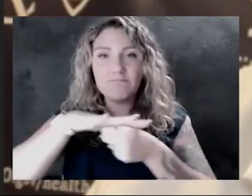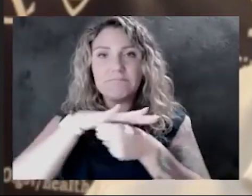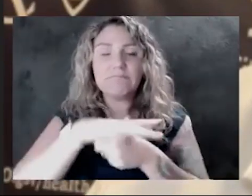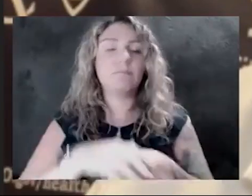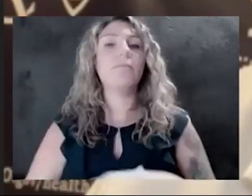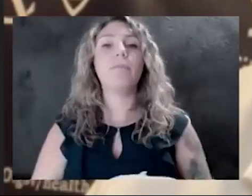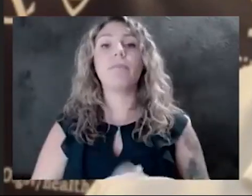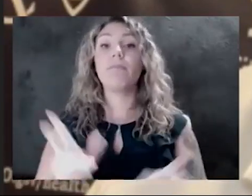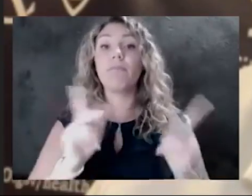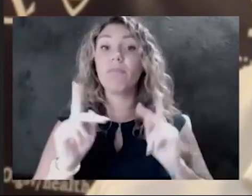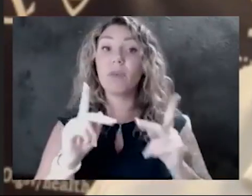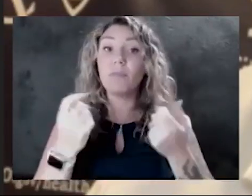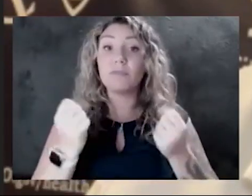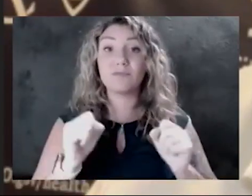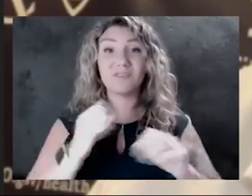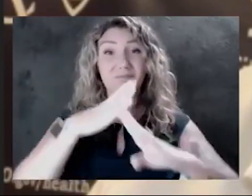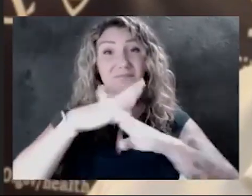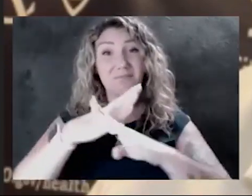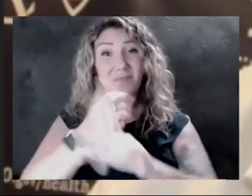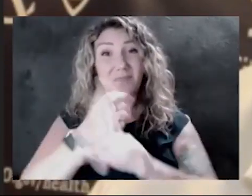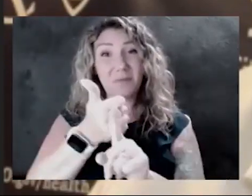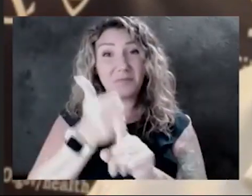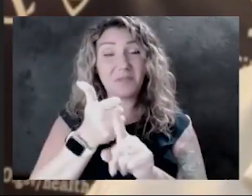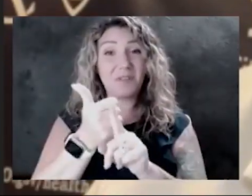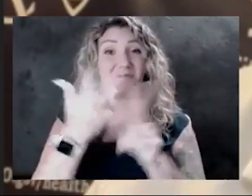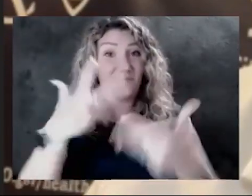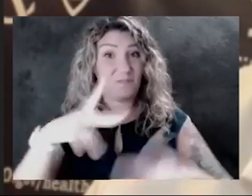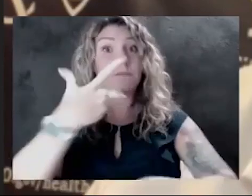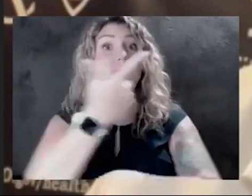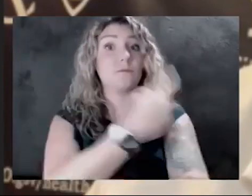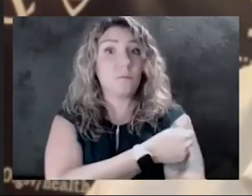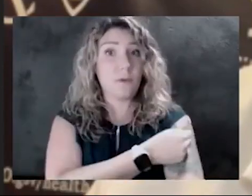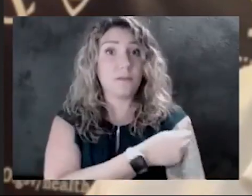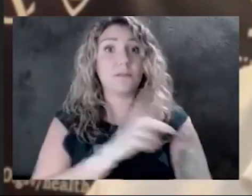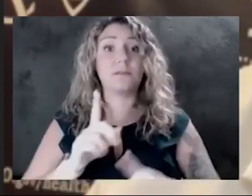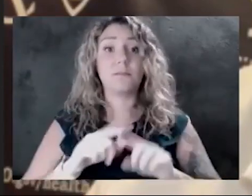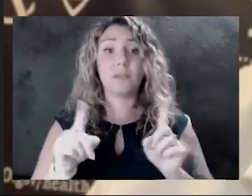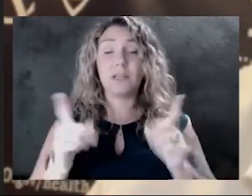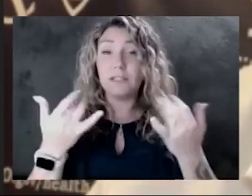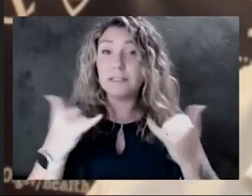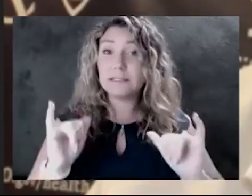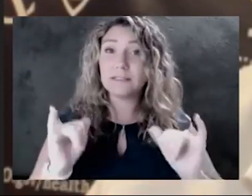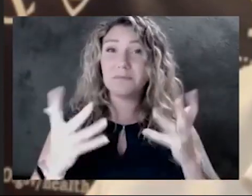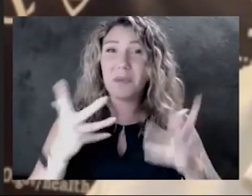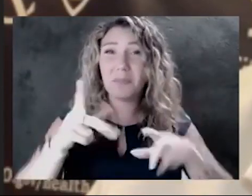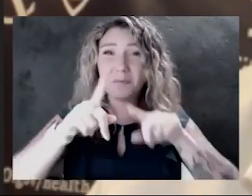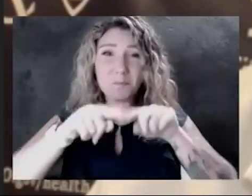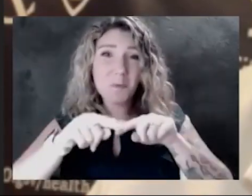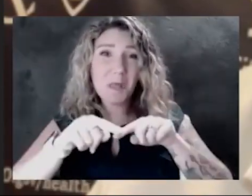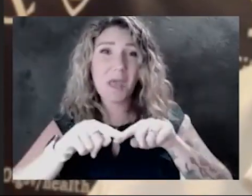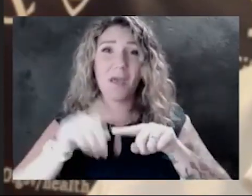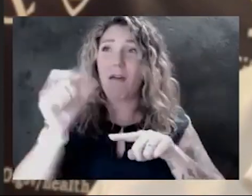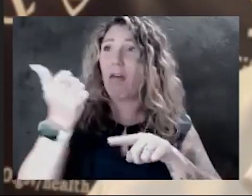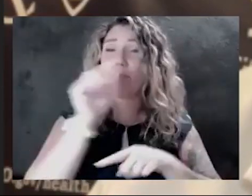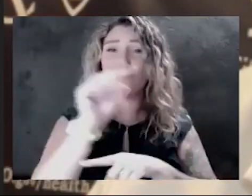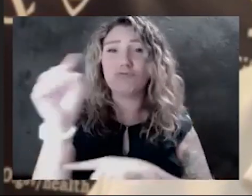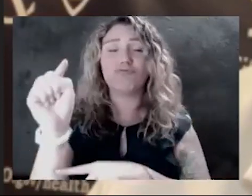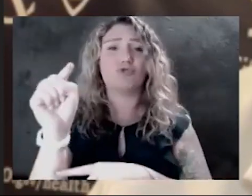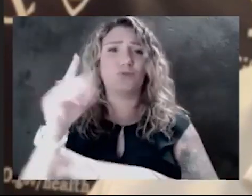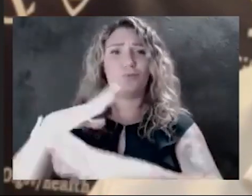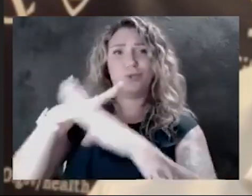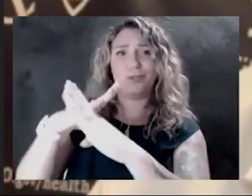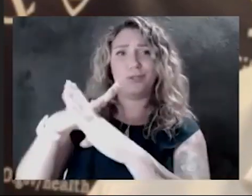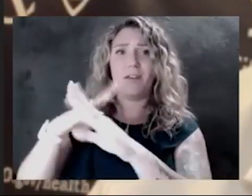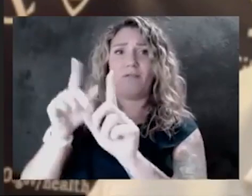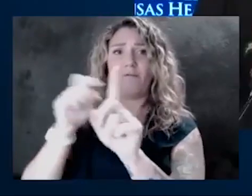that have tried to protect themselves, have got vaccinated, but may still rely on us keeping the virus away from them by wearing